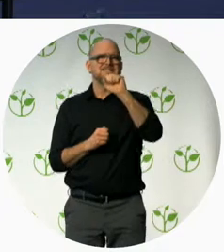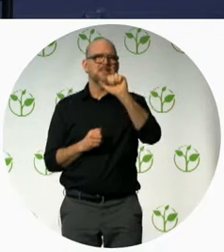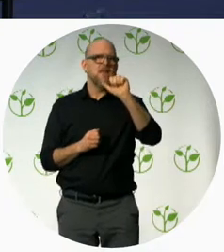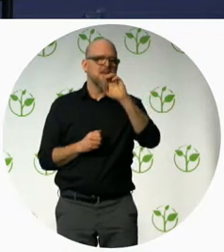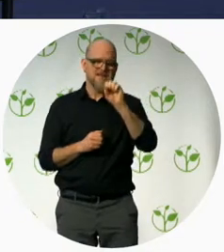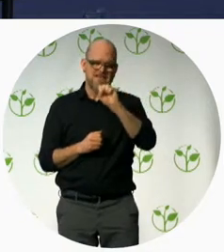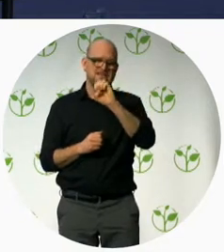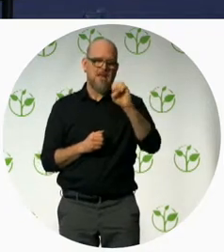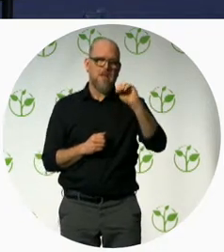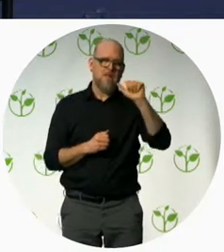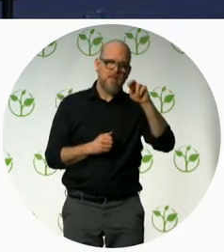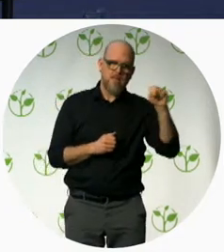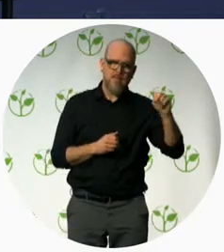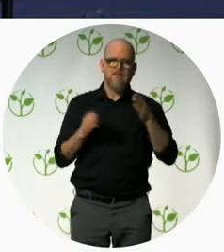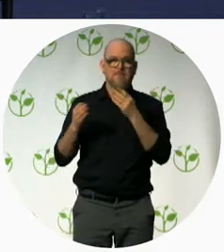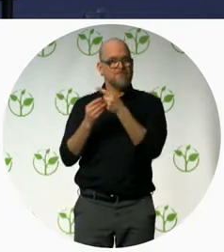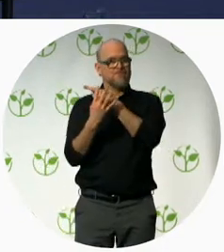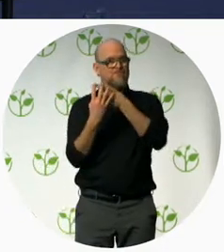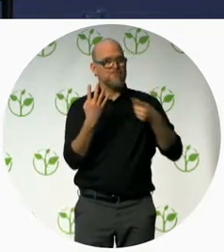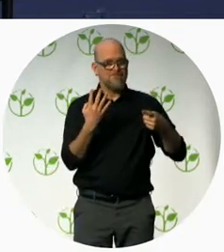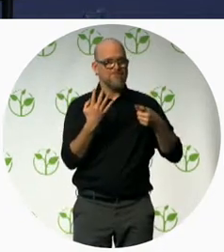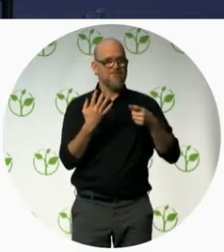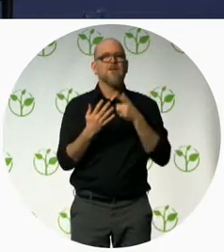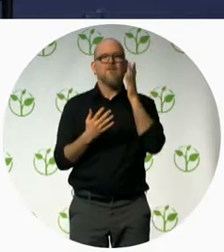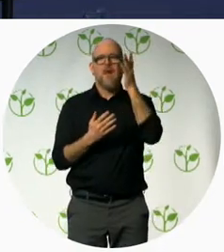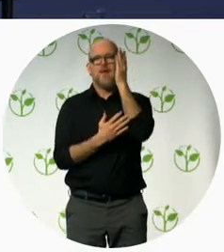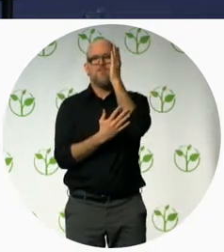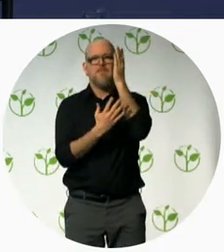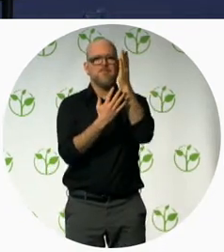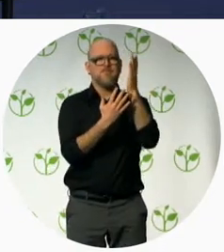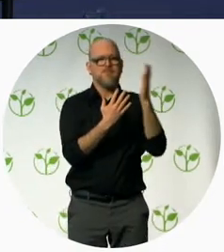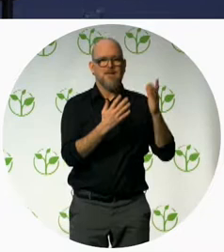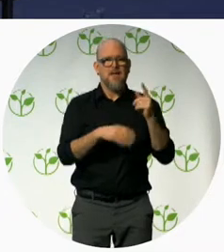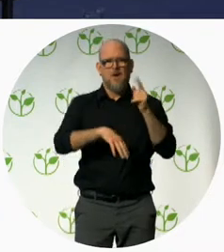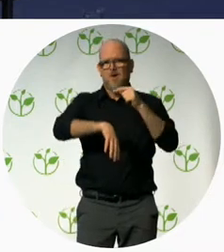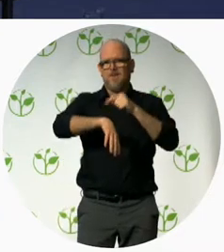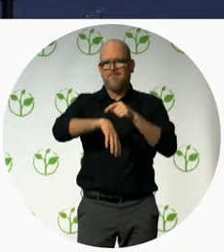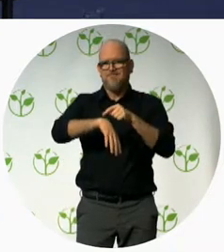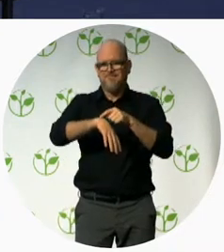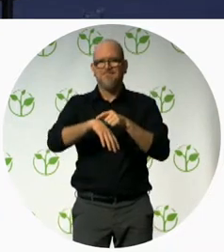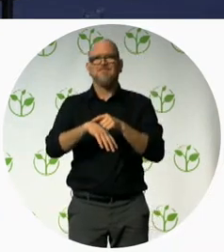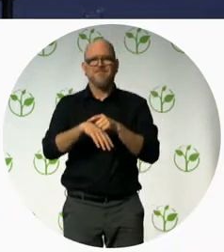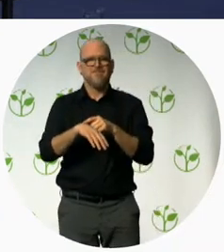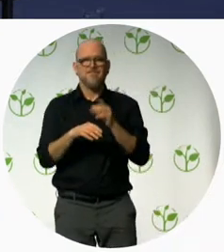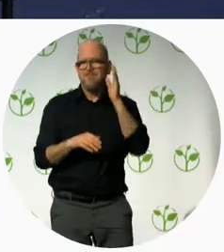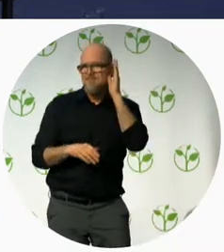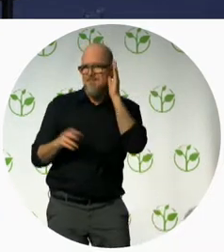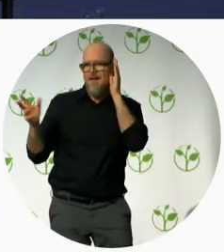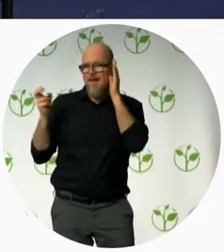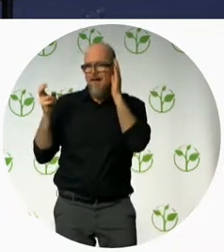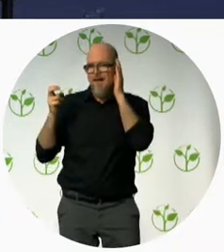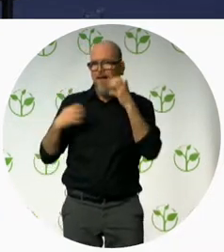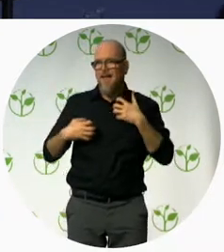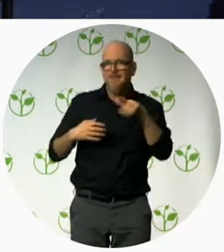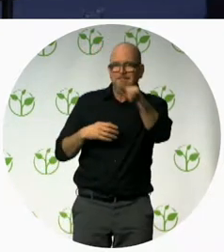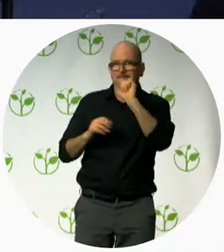bios in the conference materials we want to spend as much time today hearing from them and our intention is to have a good amount of